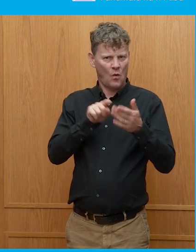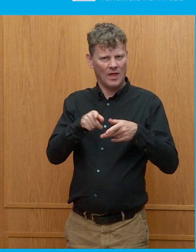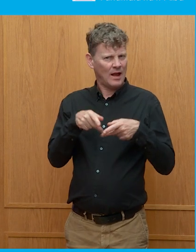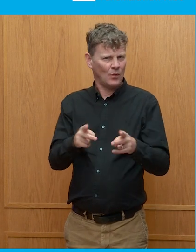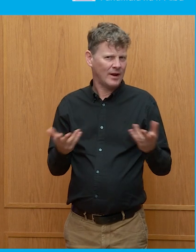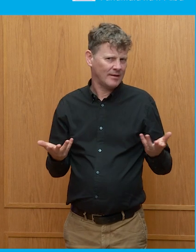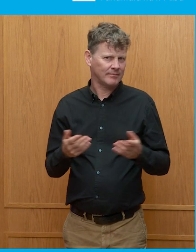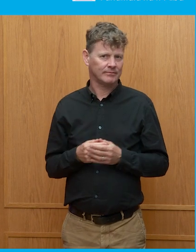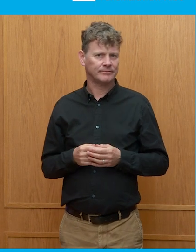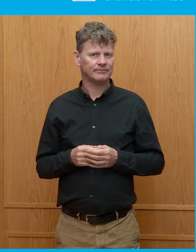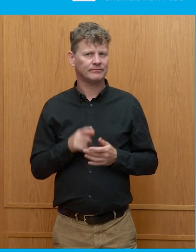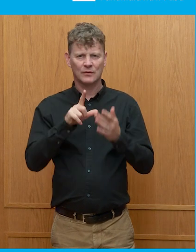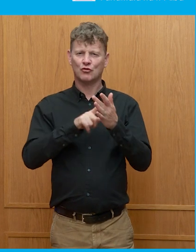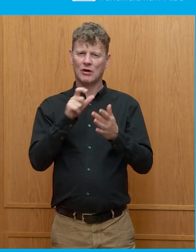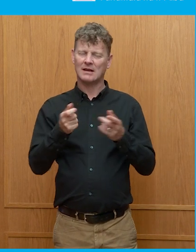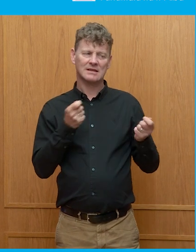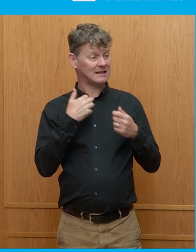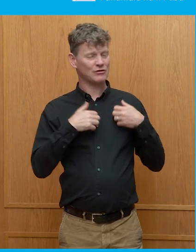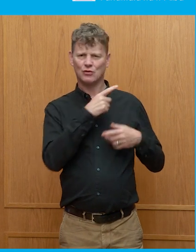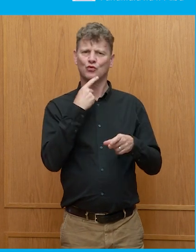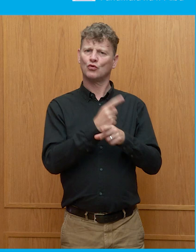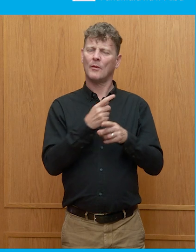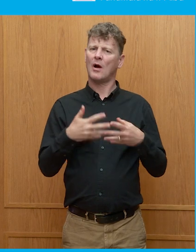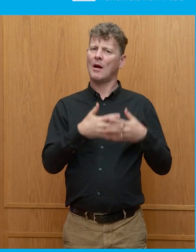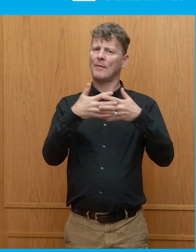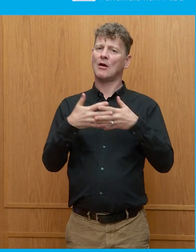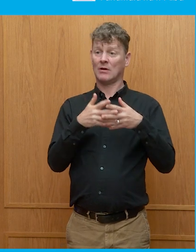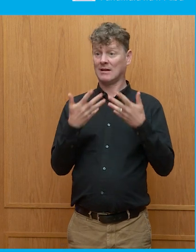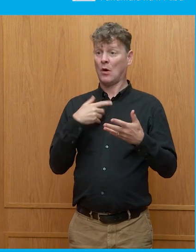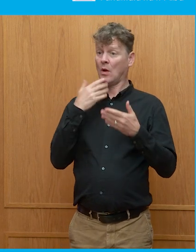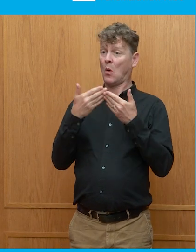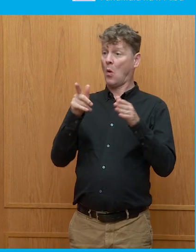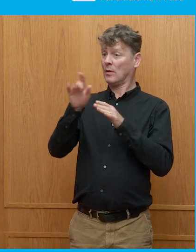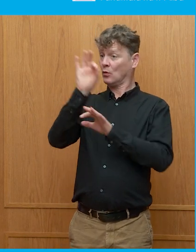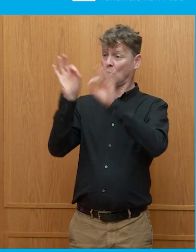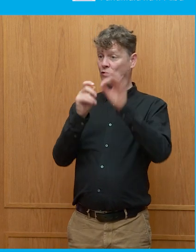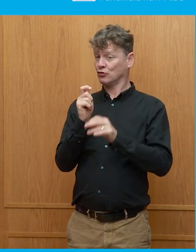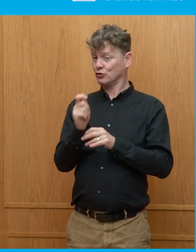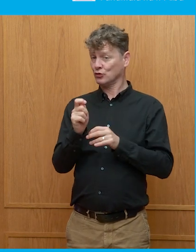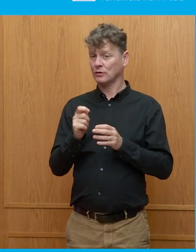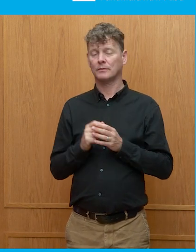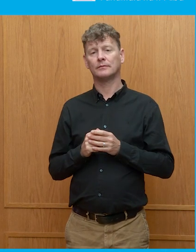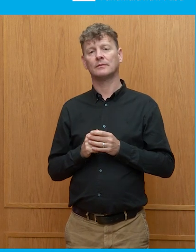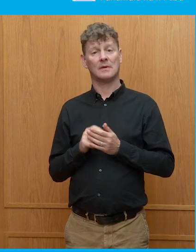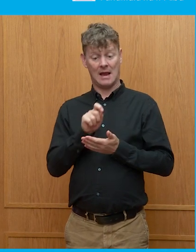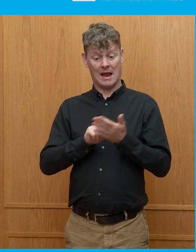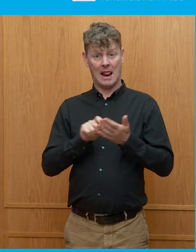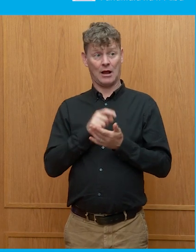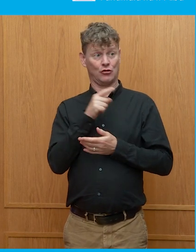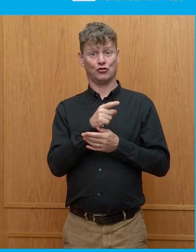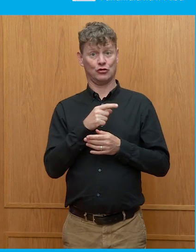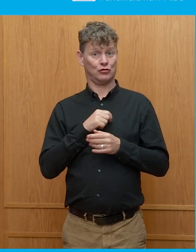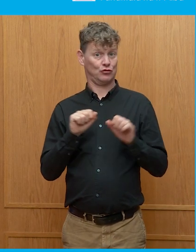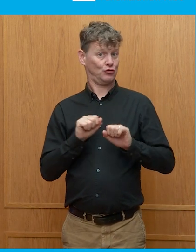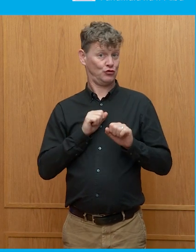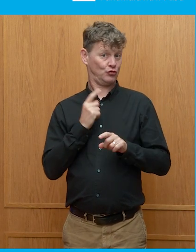Interesting. Well, you were talking about America. I'm just about to open this up to questions in a second. But there's one election we've not talked about, and